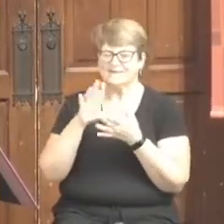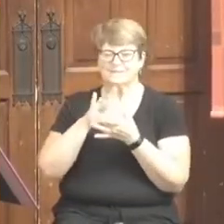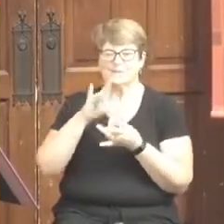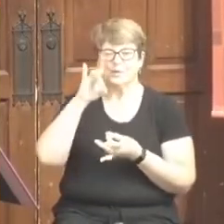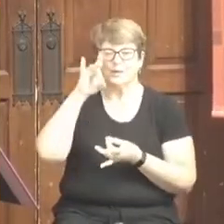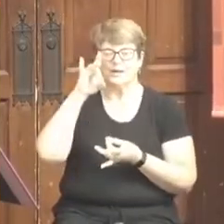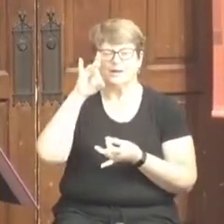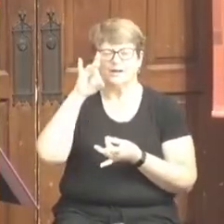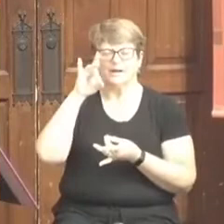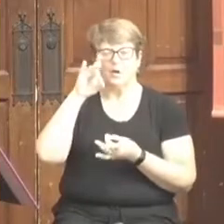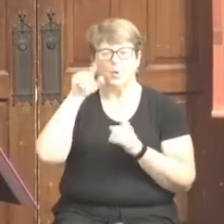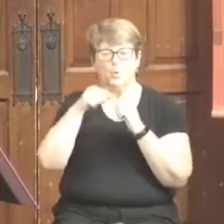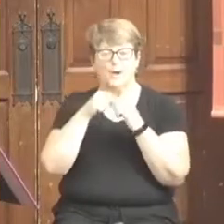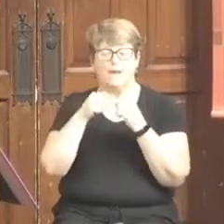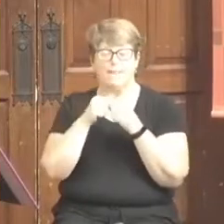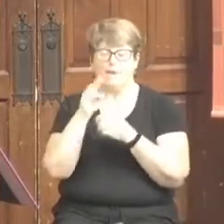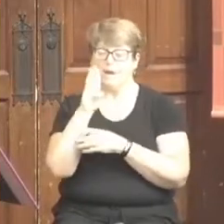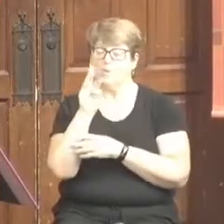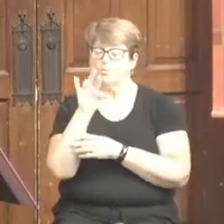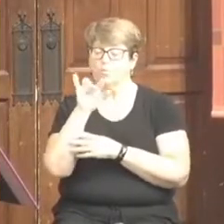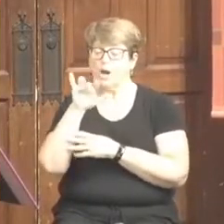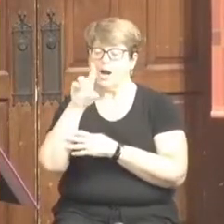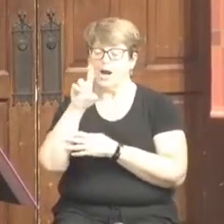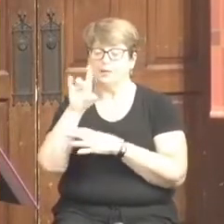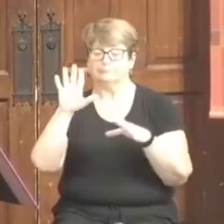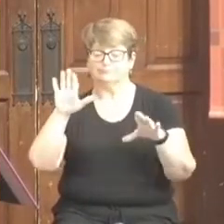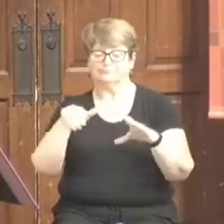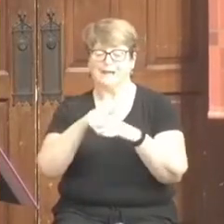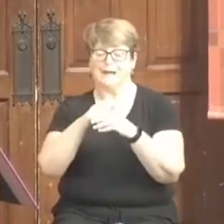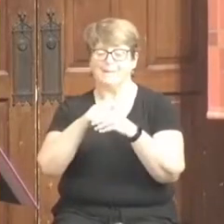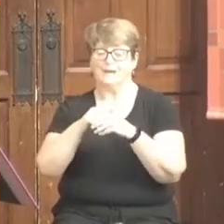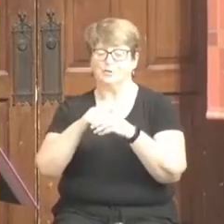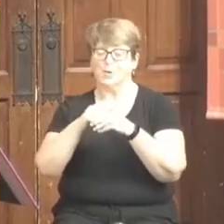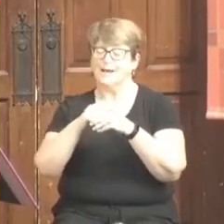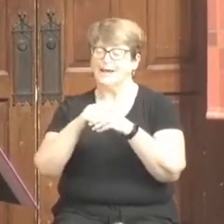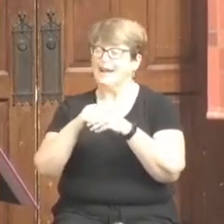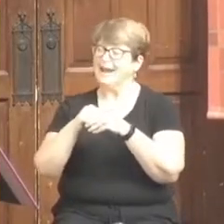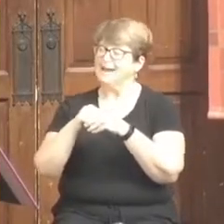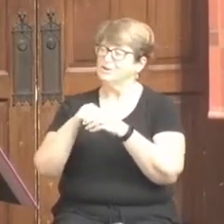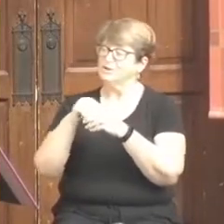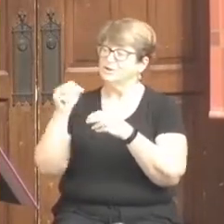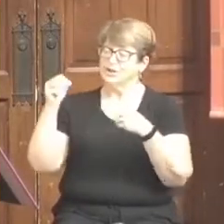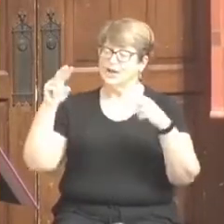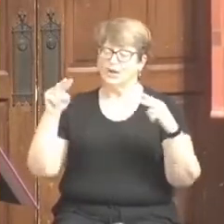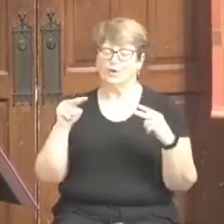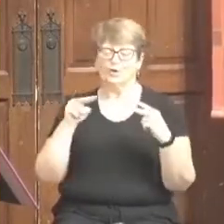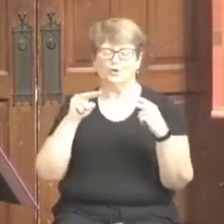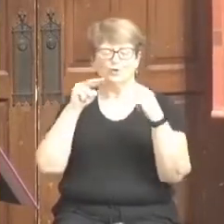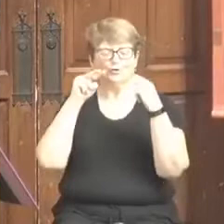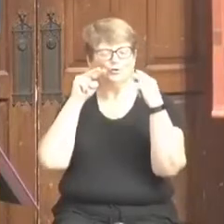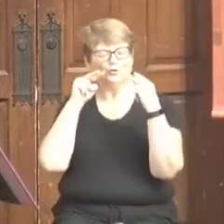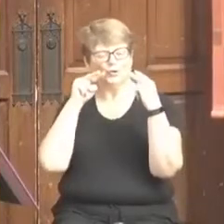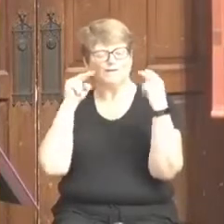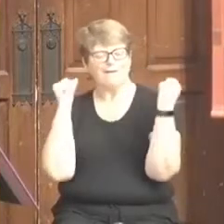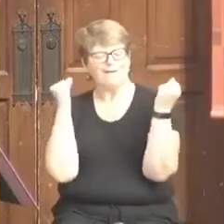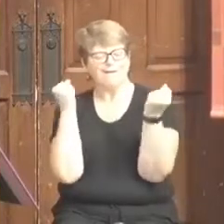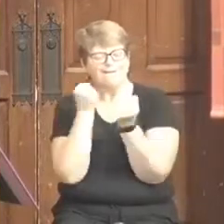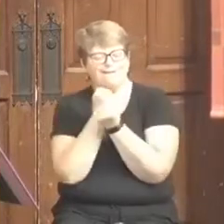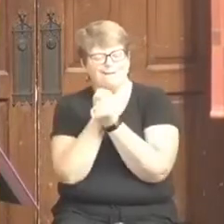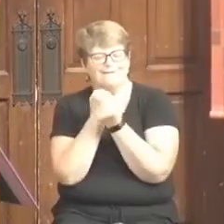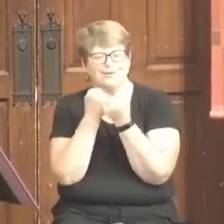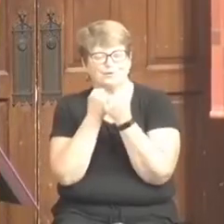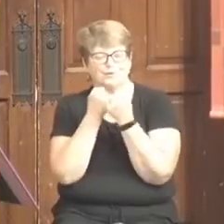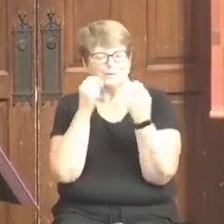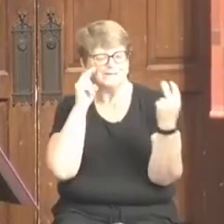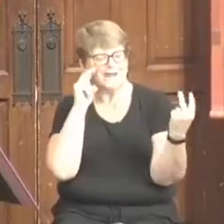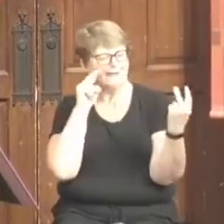And when the bride came and they joined hands, she looked lovingly into his